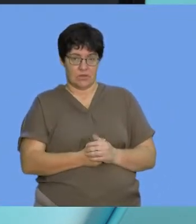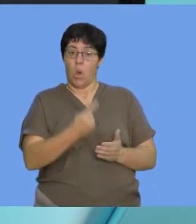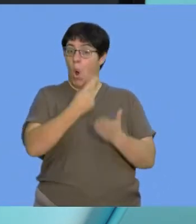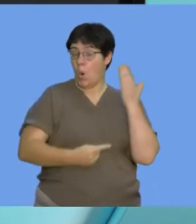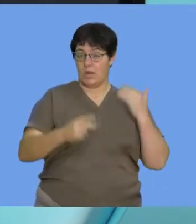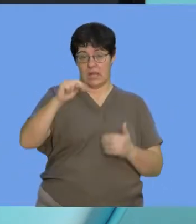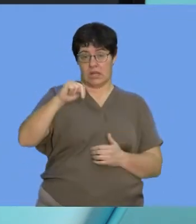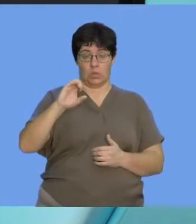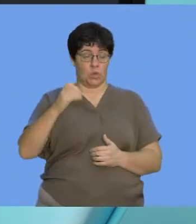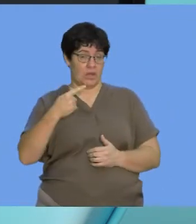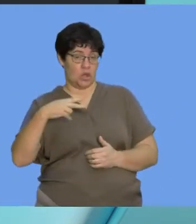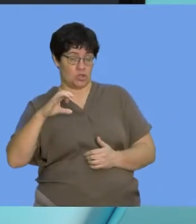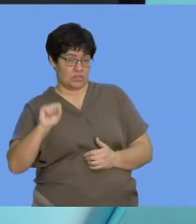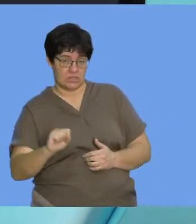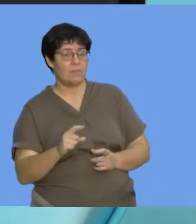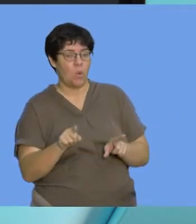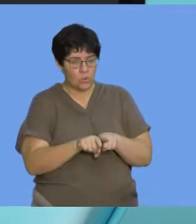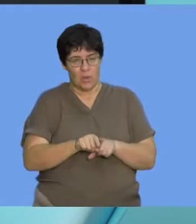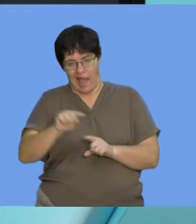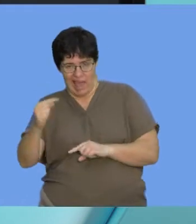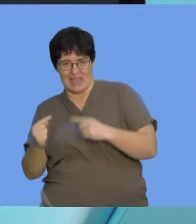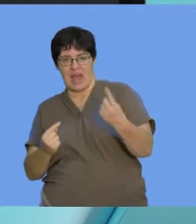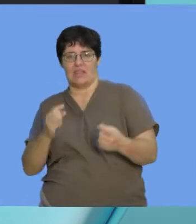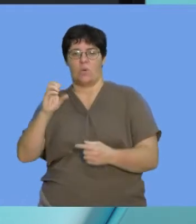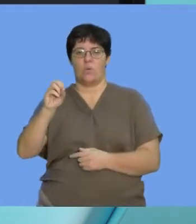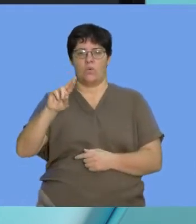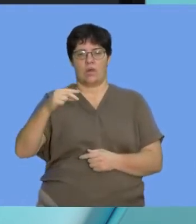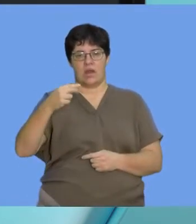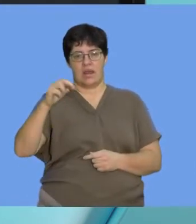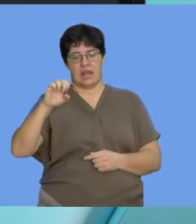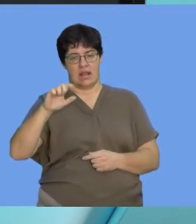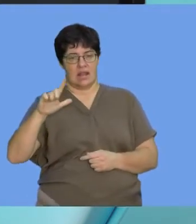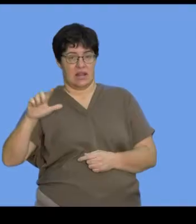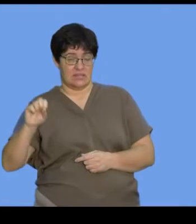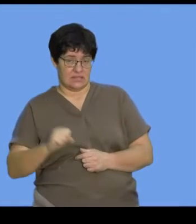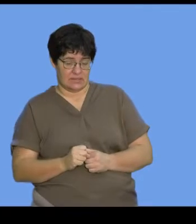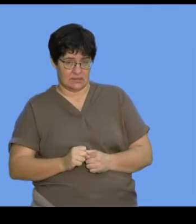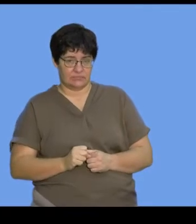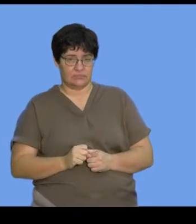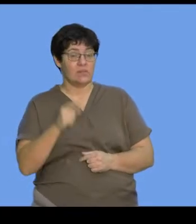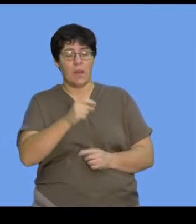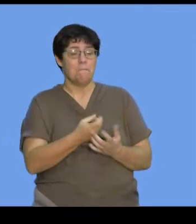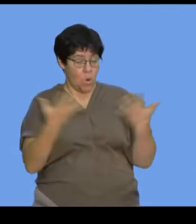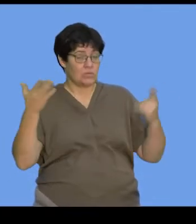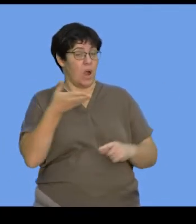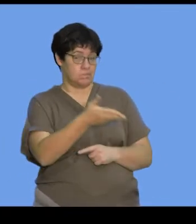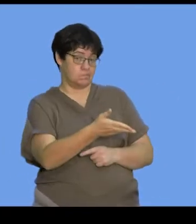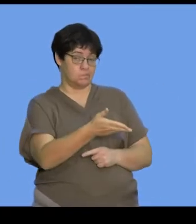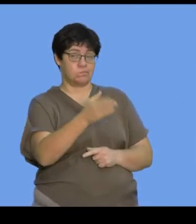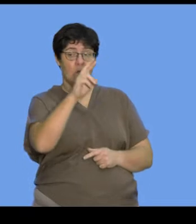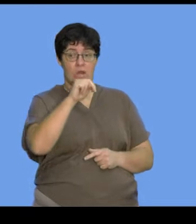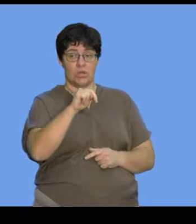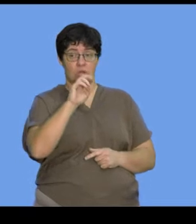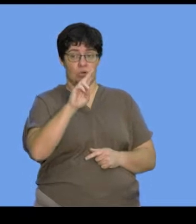not exclusively to the nucleus, but in other organelles as well. So, DNA occurs mainly in the